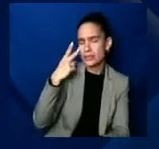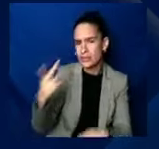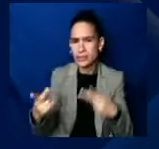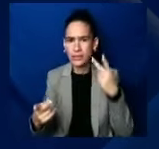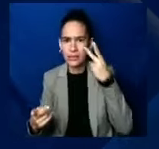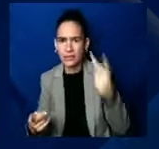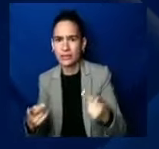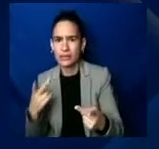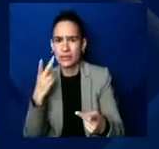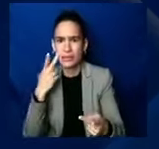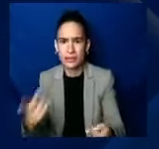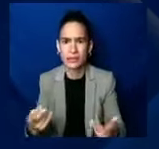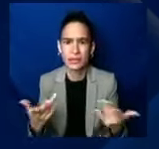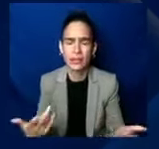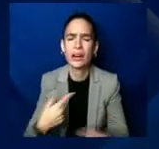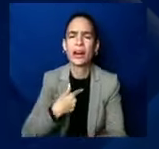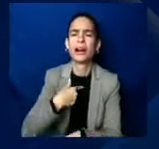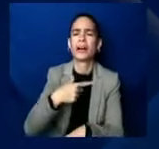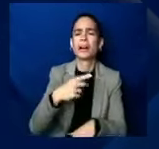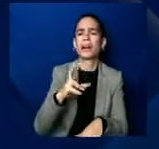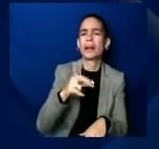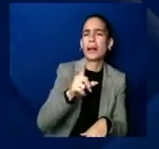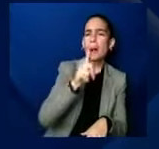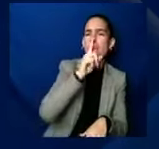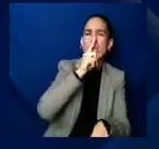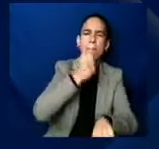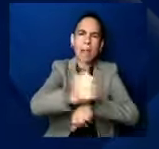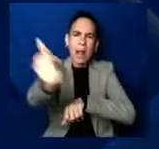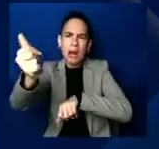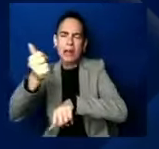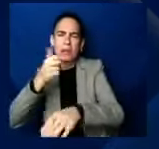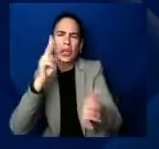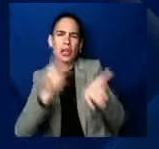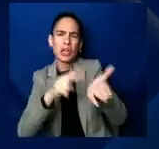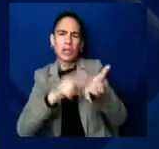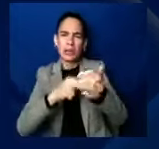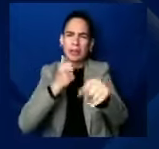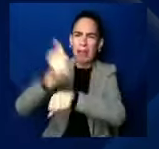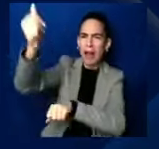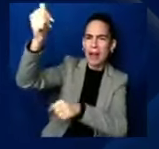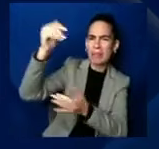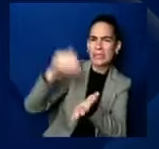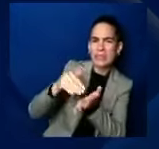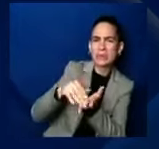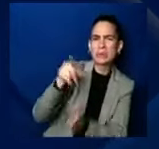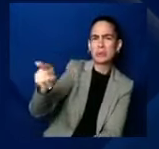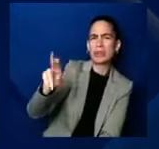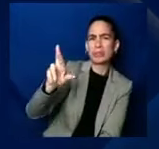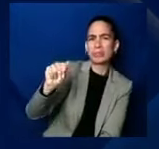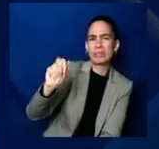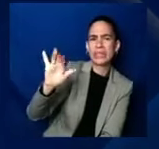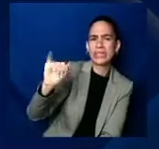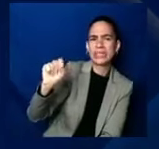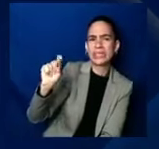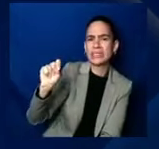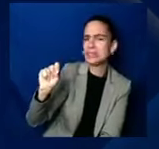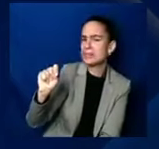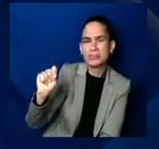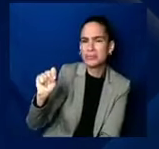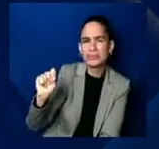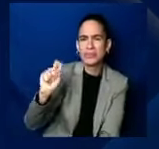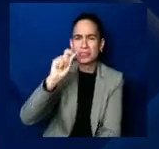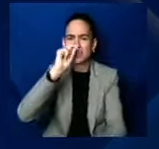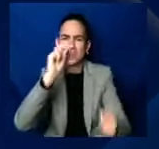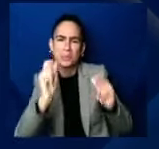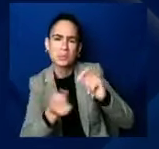who are themselves racist per se. It's not, it's not that these are, these are, these are people trying to do spiteful wrong things, but these are